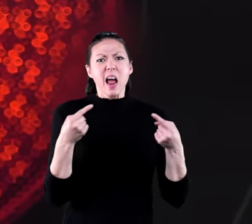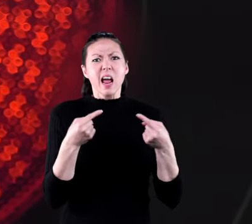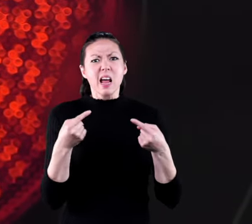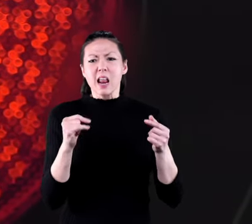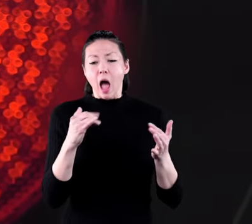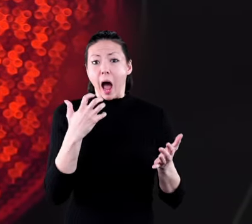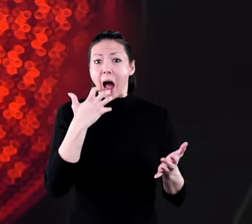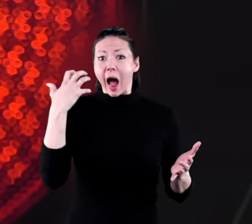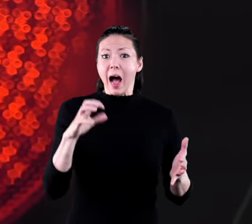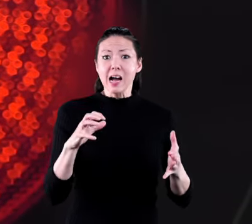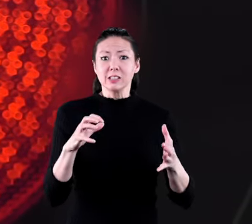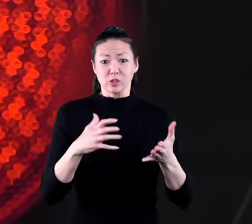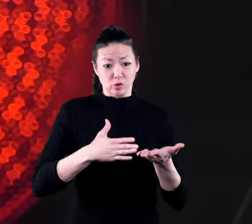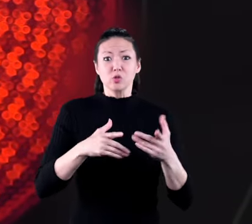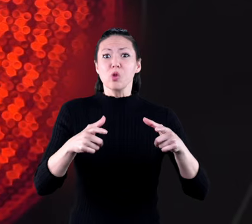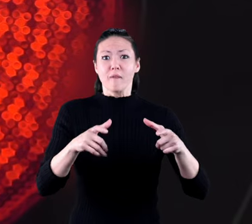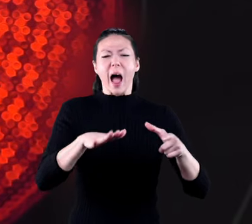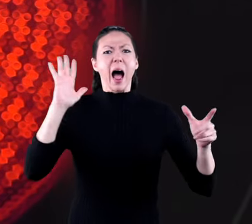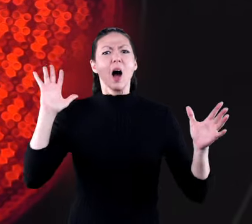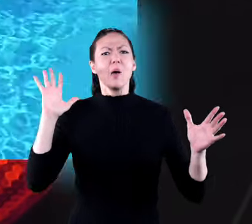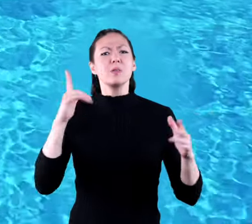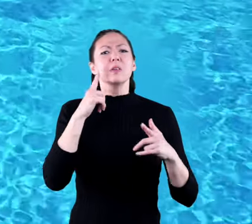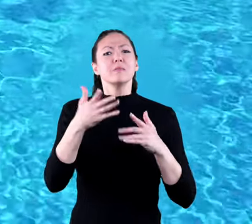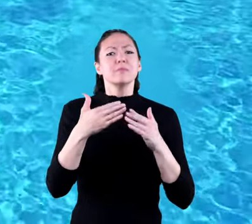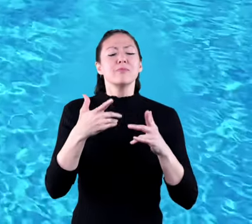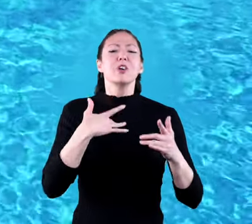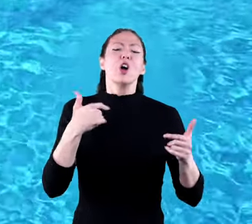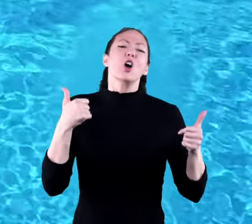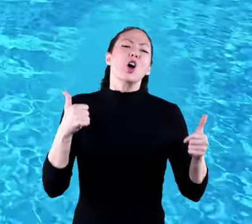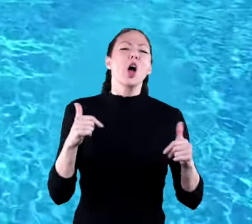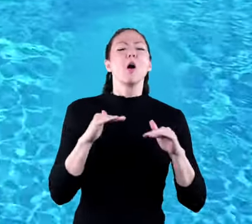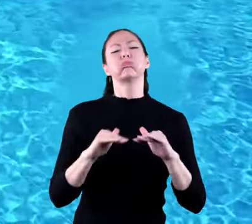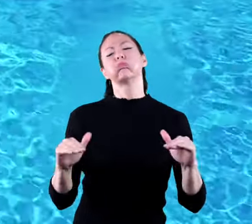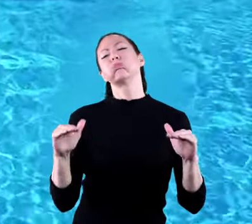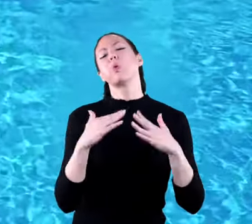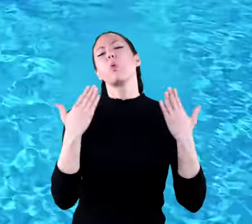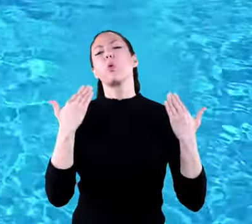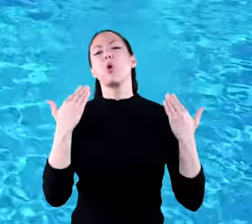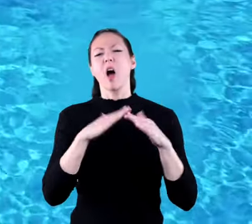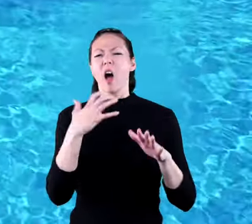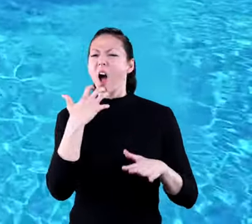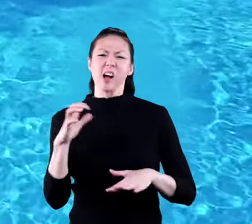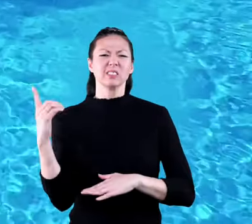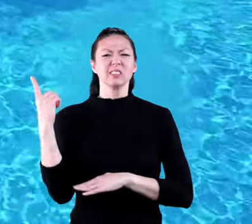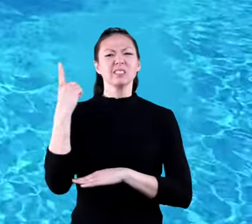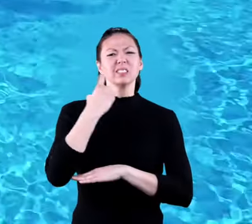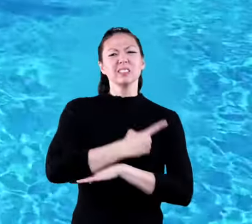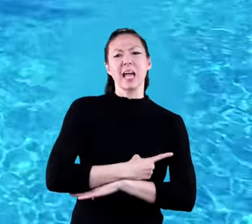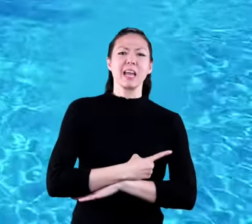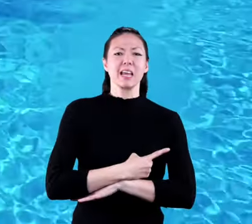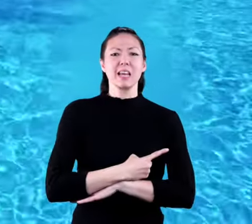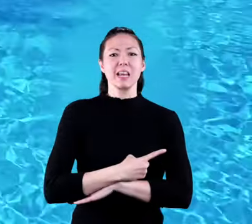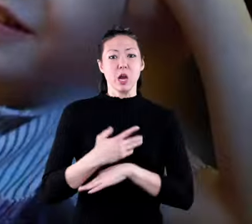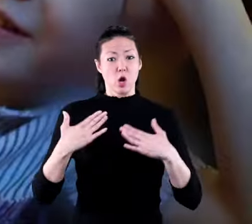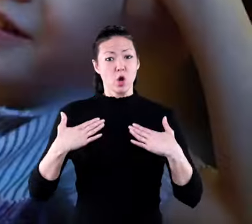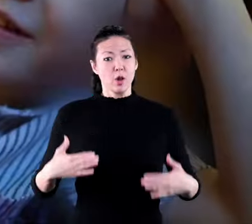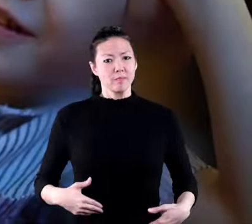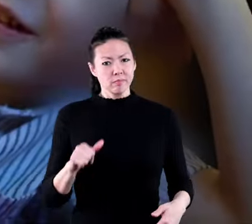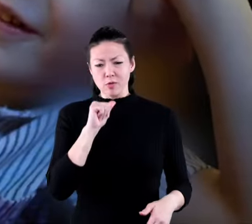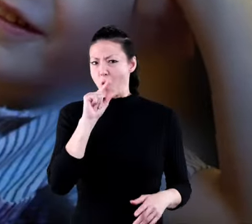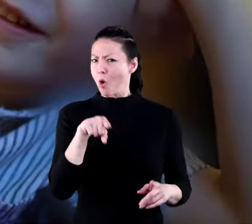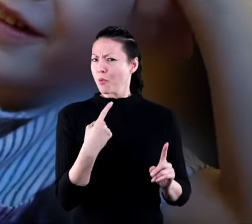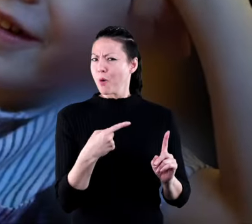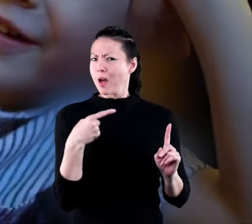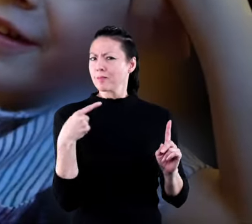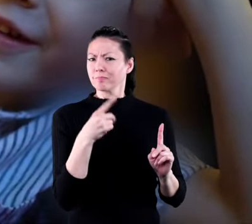causes us pain like a hot stove or something that feels good like cool water on a hot day humans